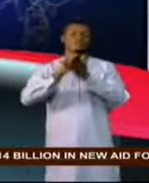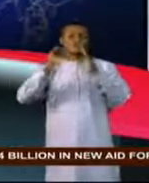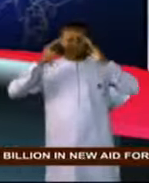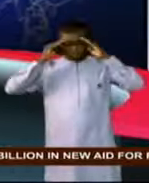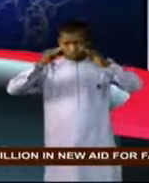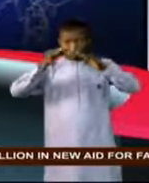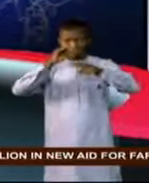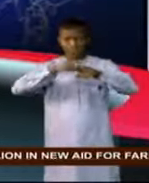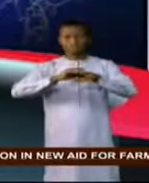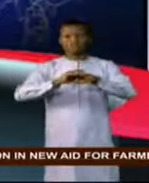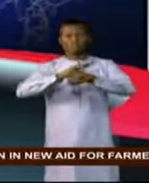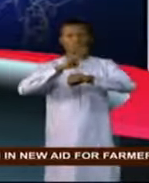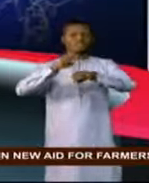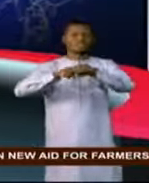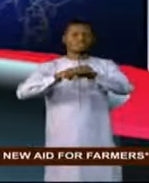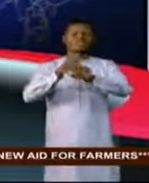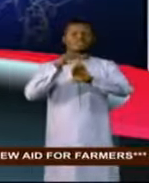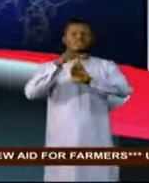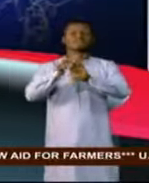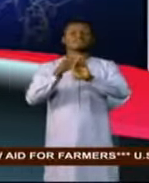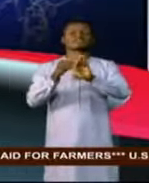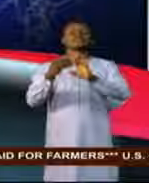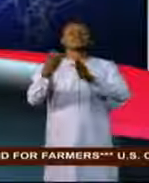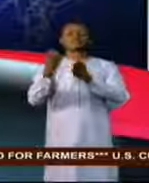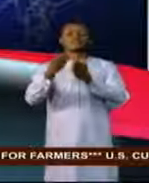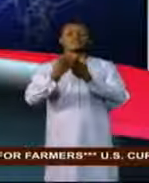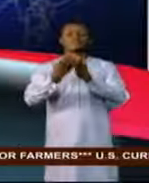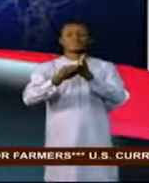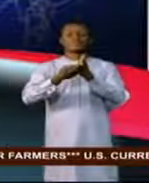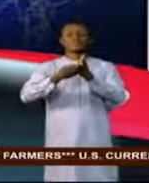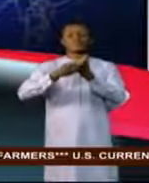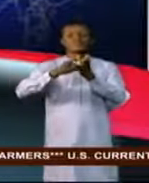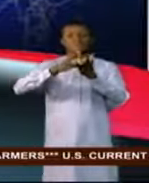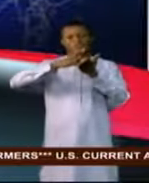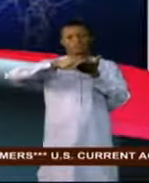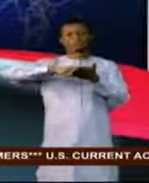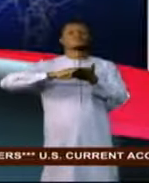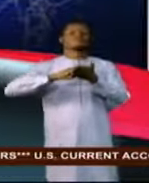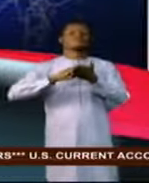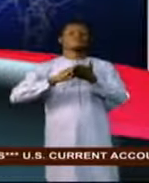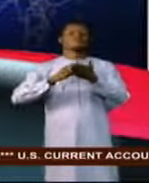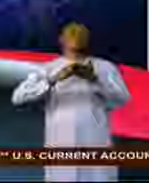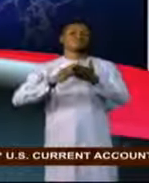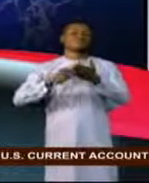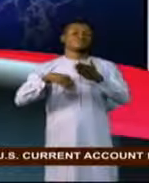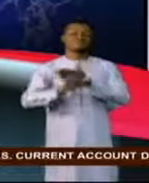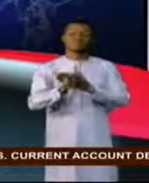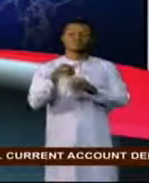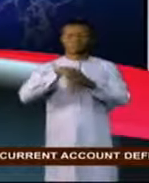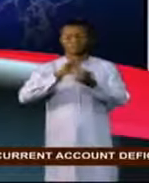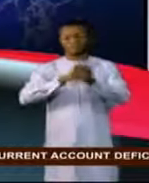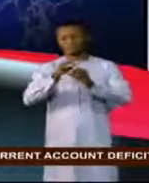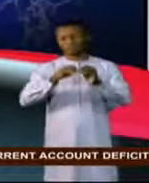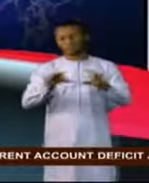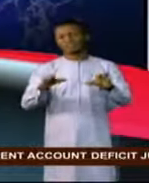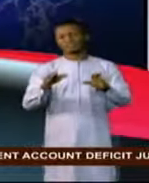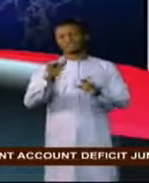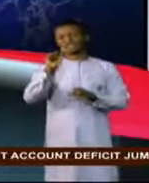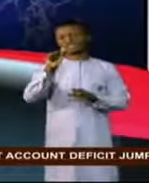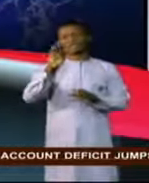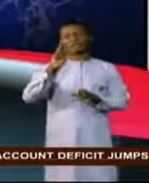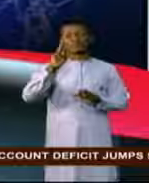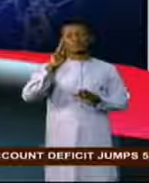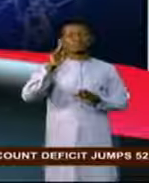-nationals as frontiers for economic recovery and growth strategy amidst the COVID-19 crisis. Abubakar Osman